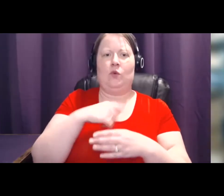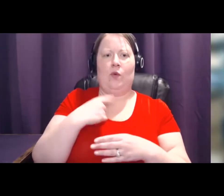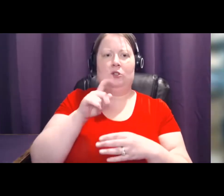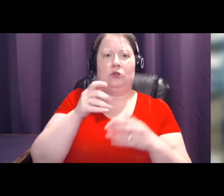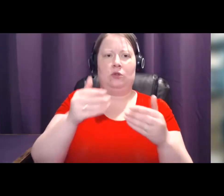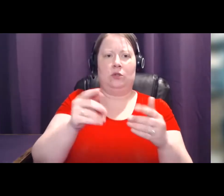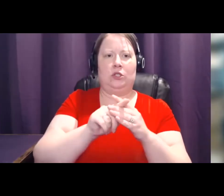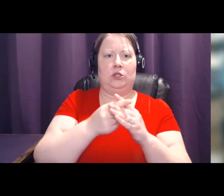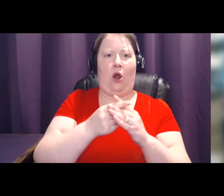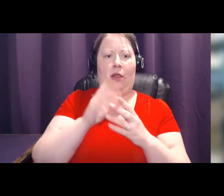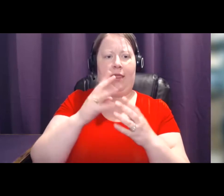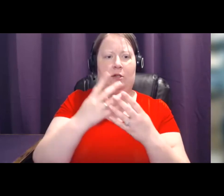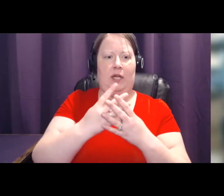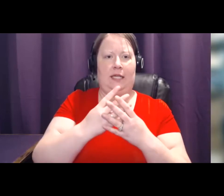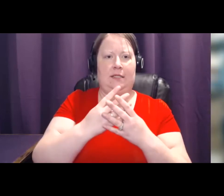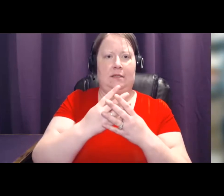40.